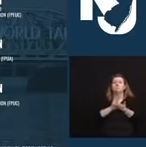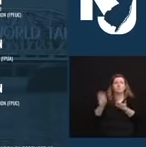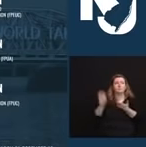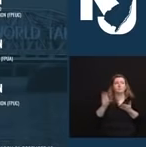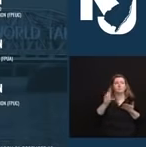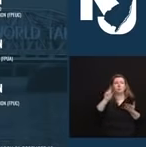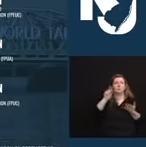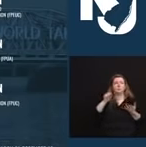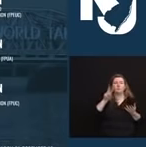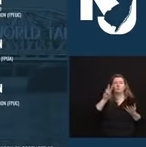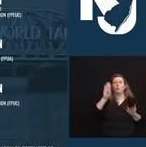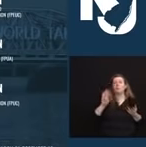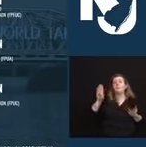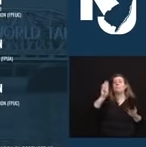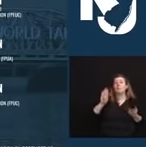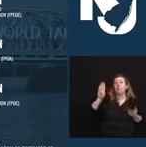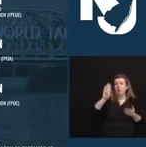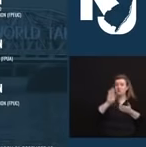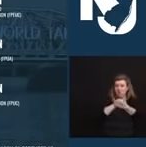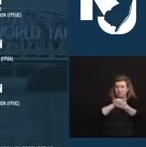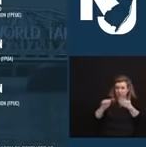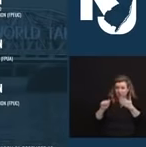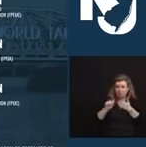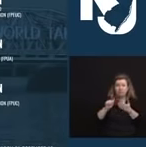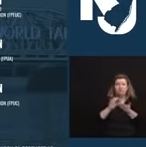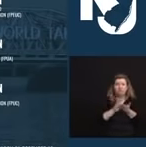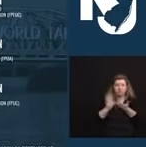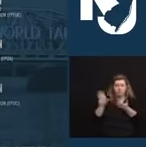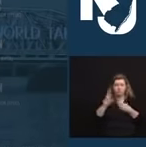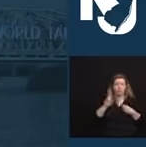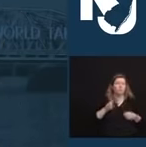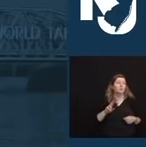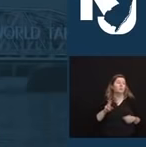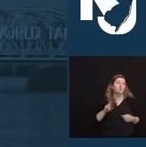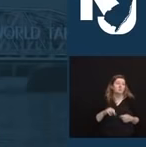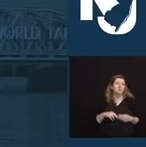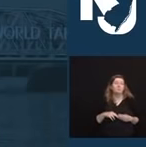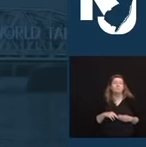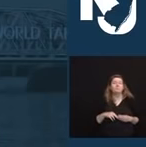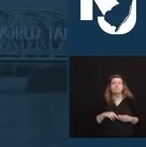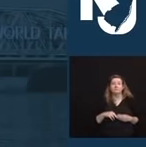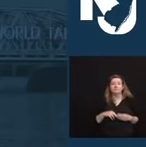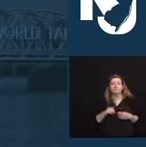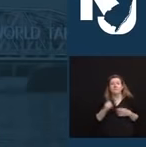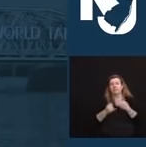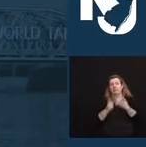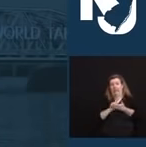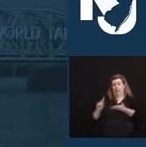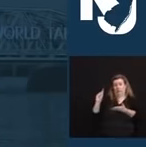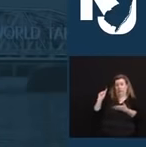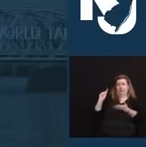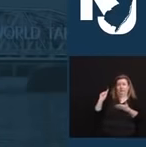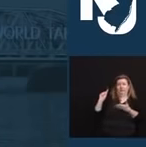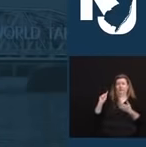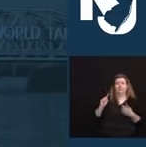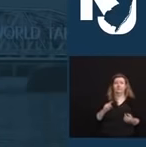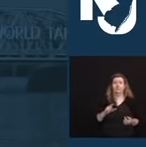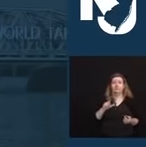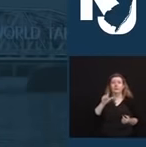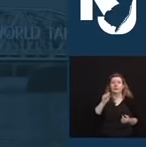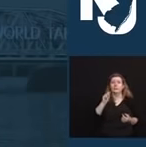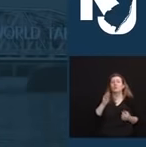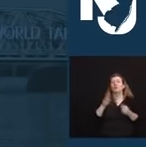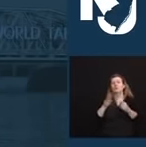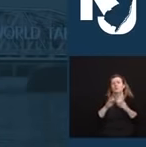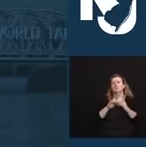billion in unemployment benefits. Additionally, at the end of last week, the Labor Department processed another round